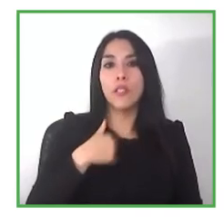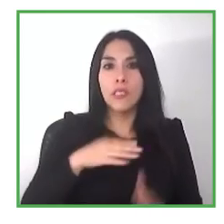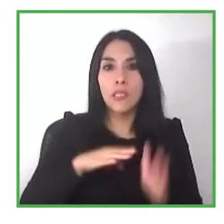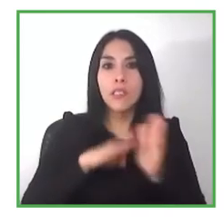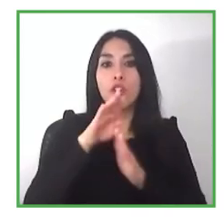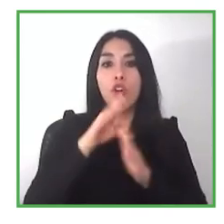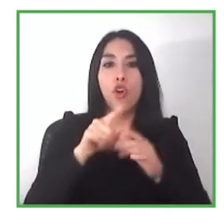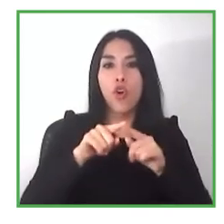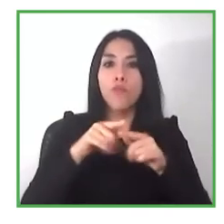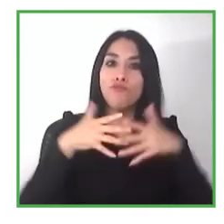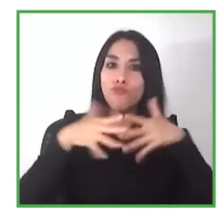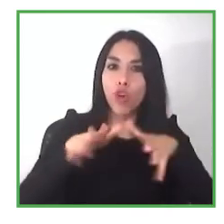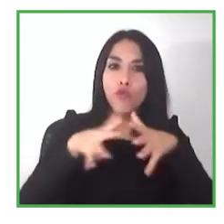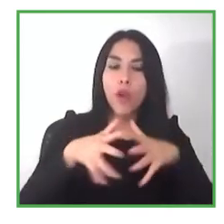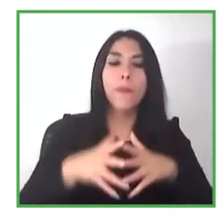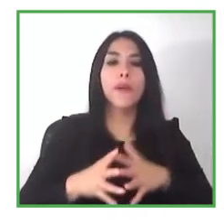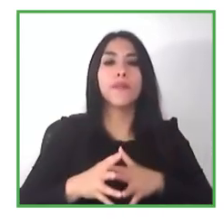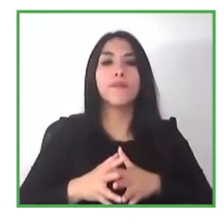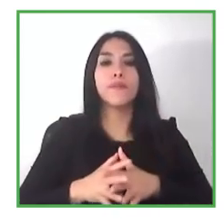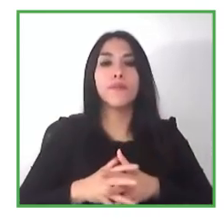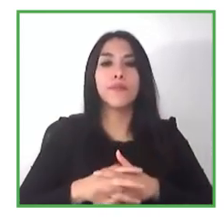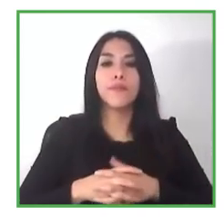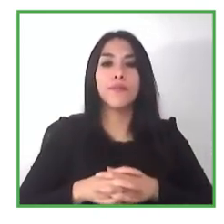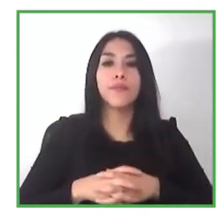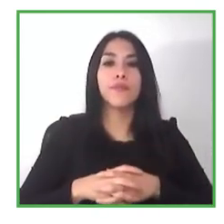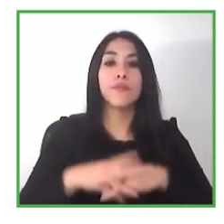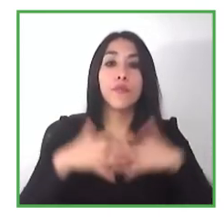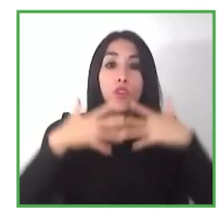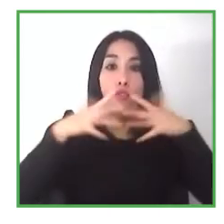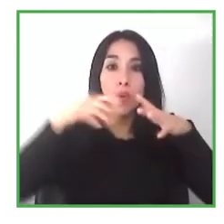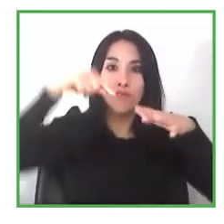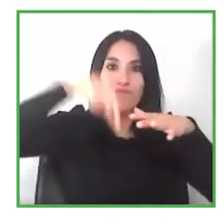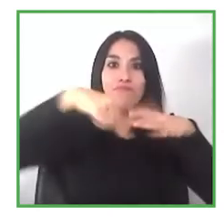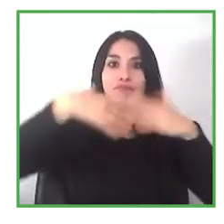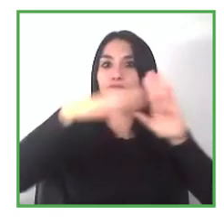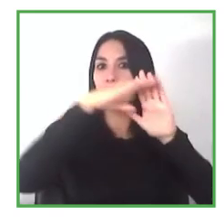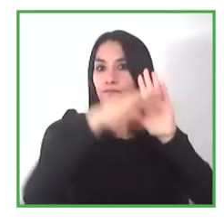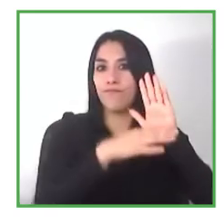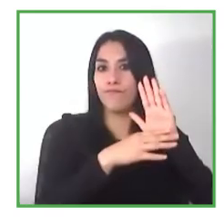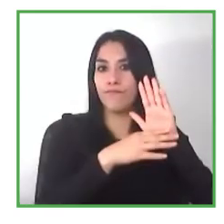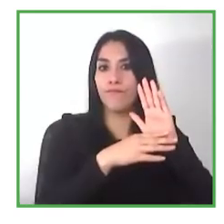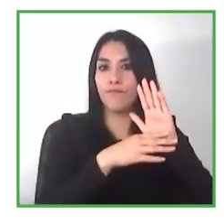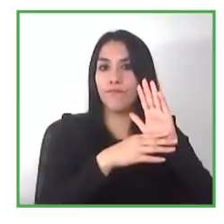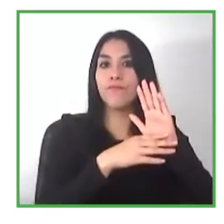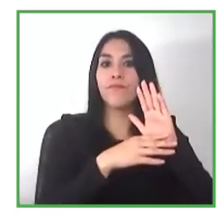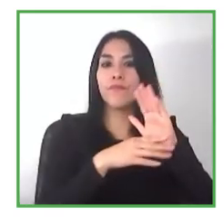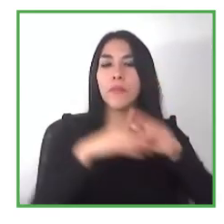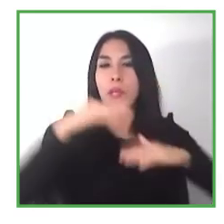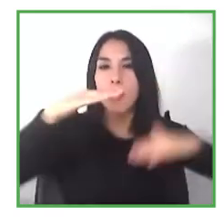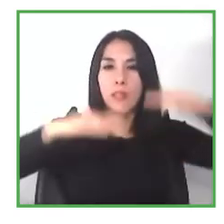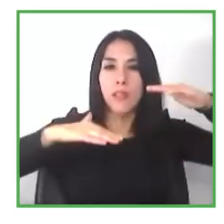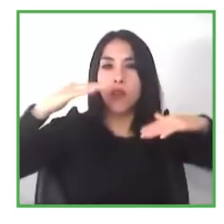kpis um which are key performance indicators our uh the the the the worksite uh